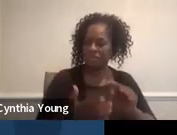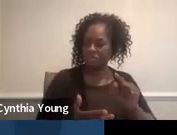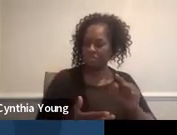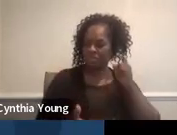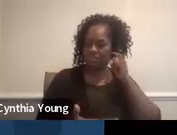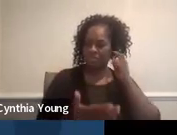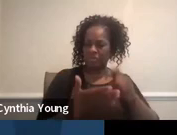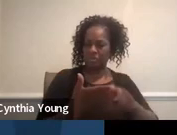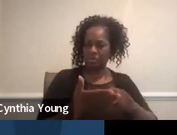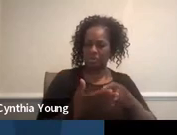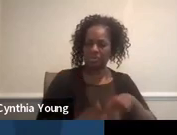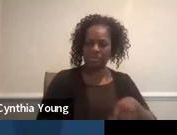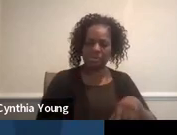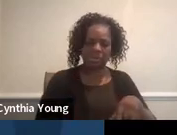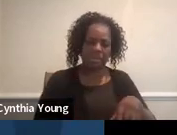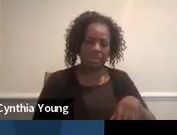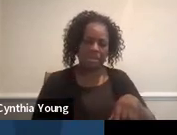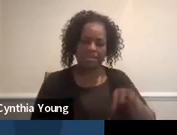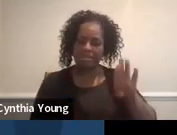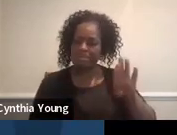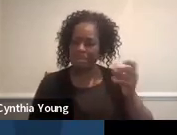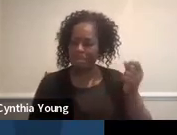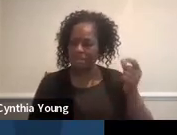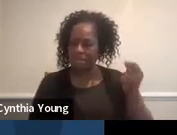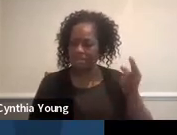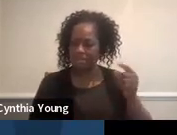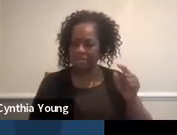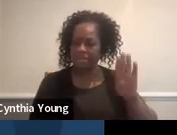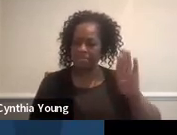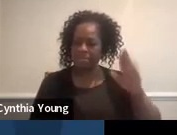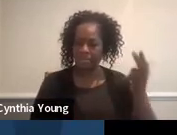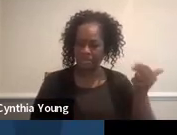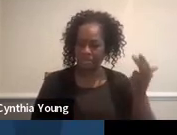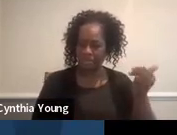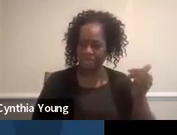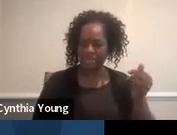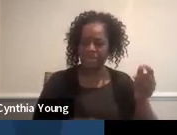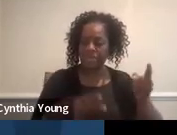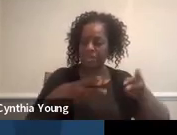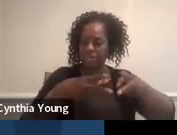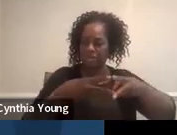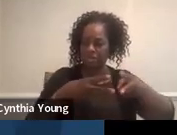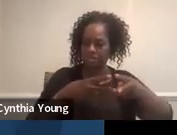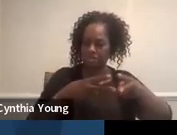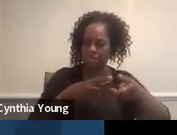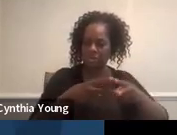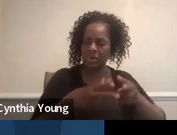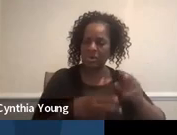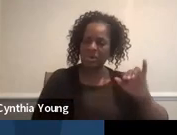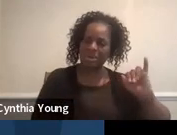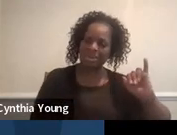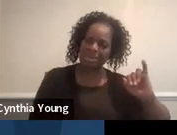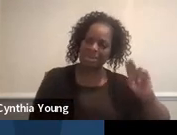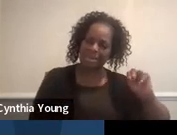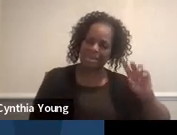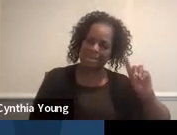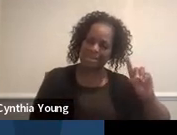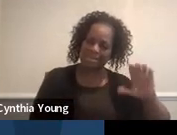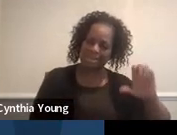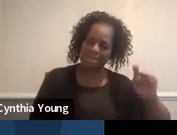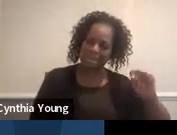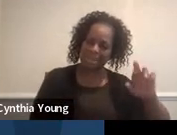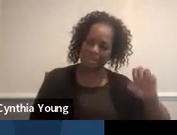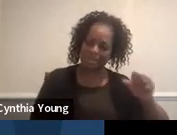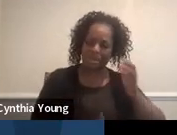talk about B11 and B13. Those are the indicators that we look at as